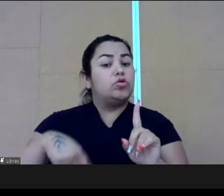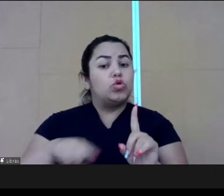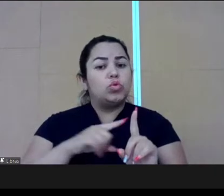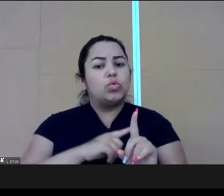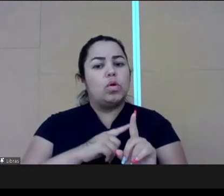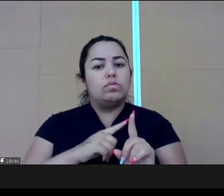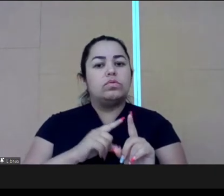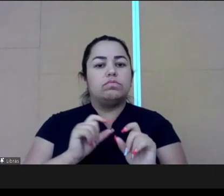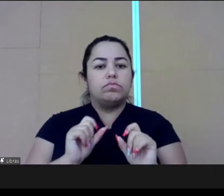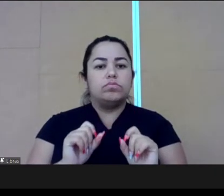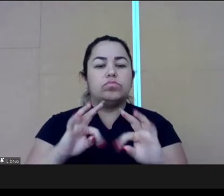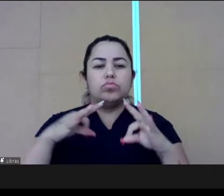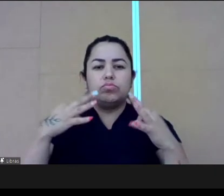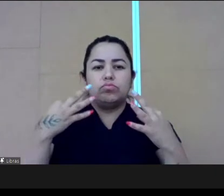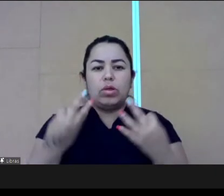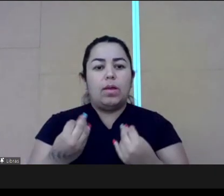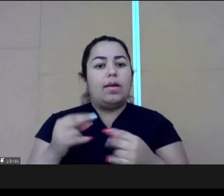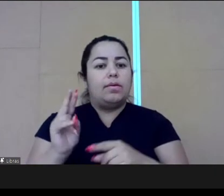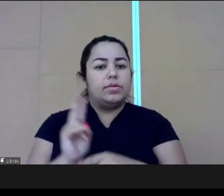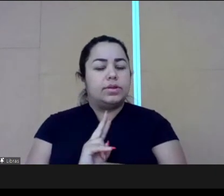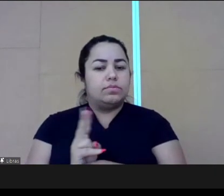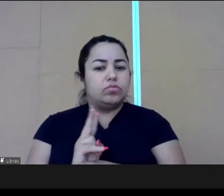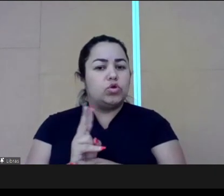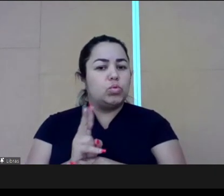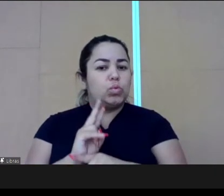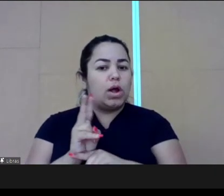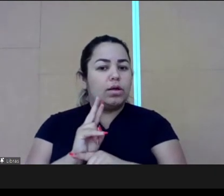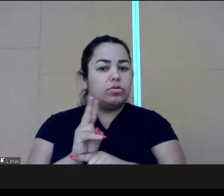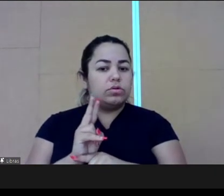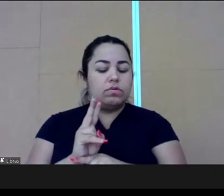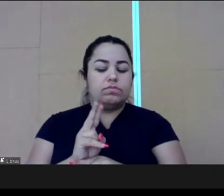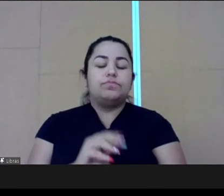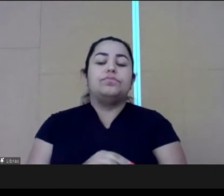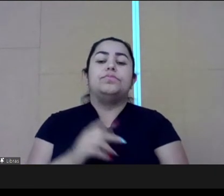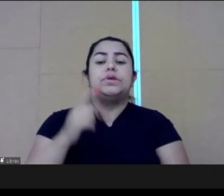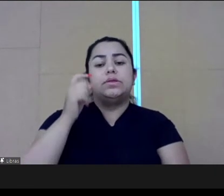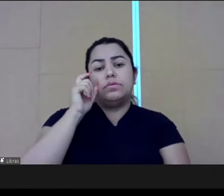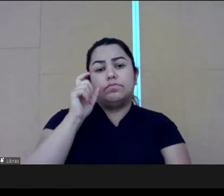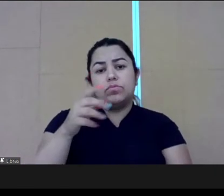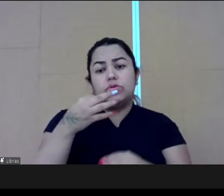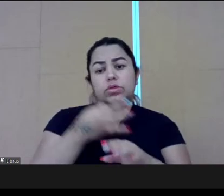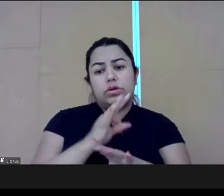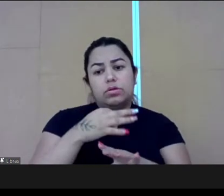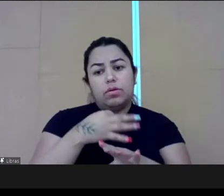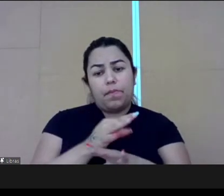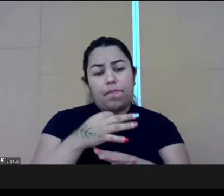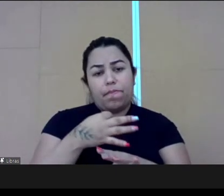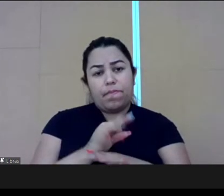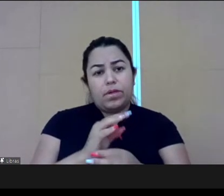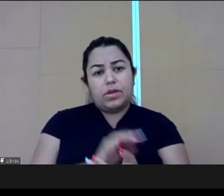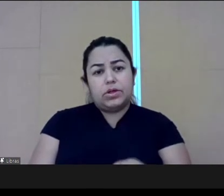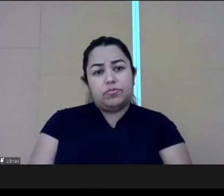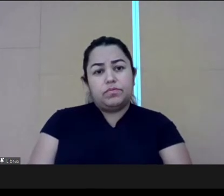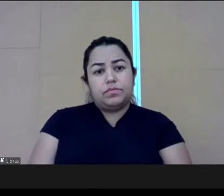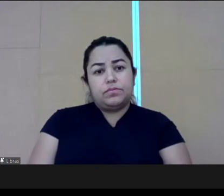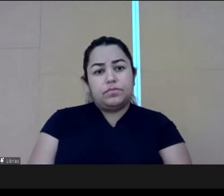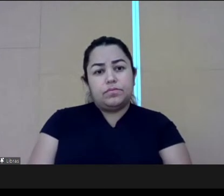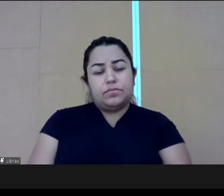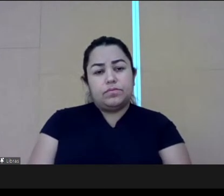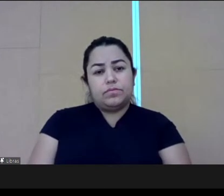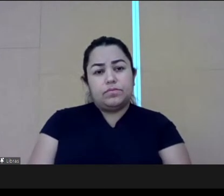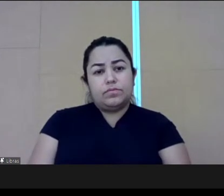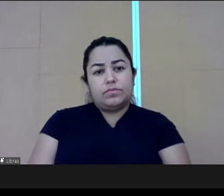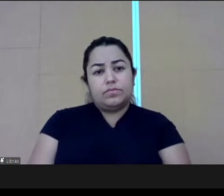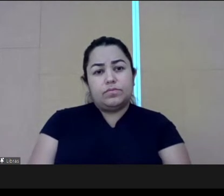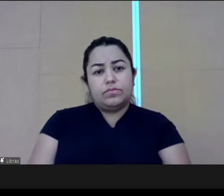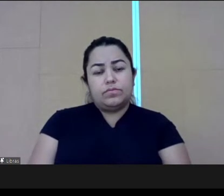And so if you're interested in the training that we provide to our guardians, I could fill your boots. The curriculum of the Canada School of Public